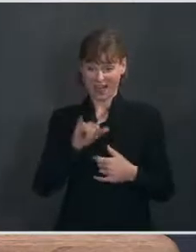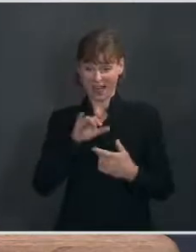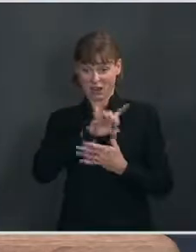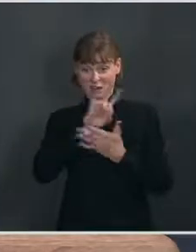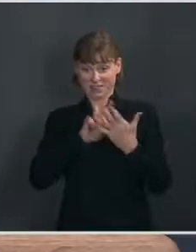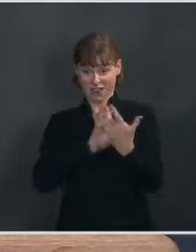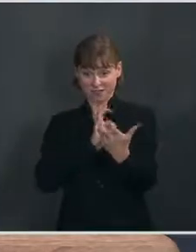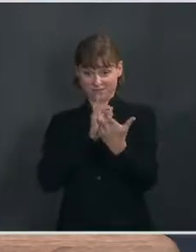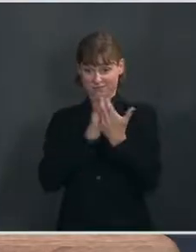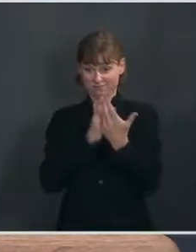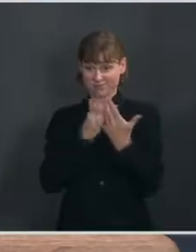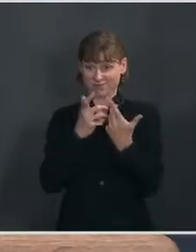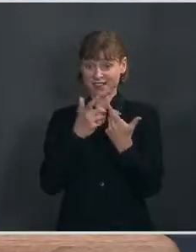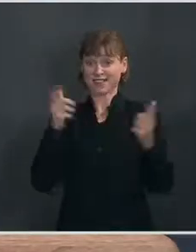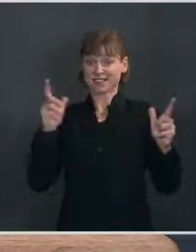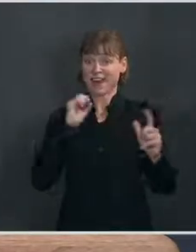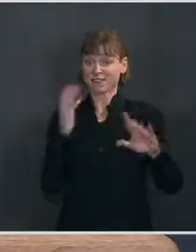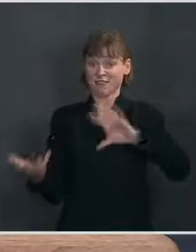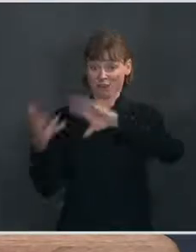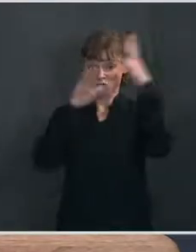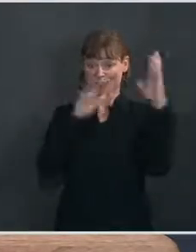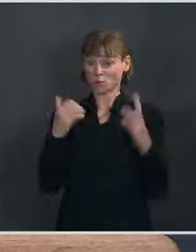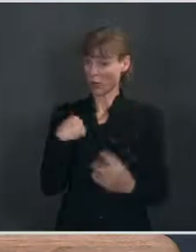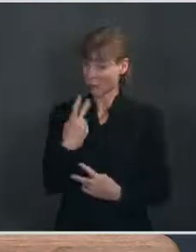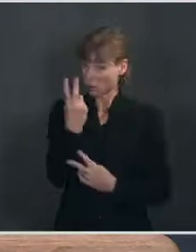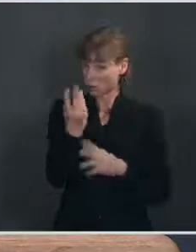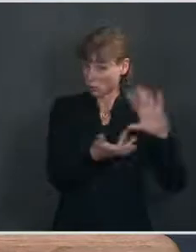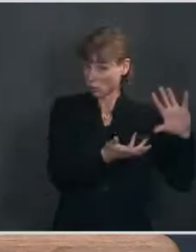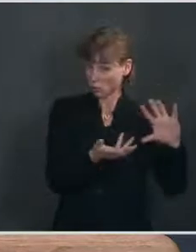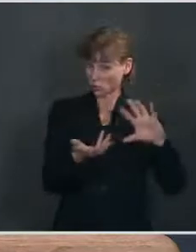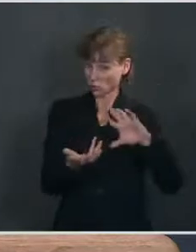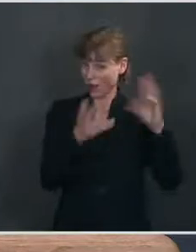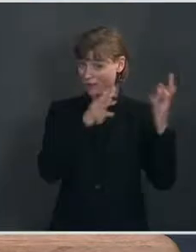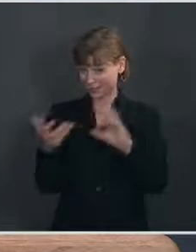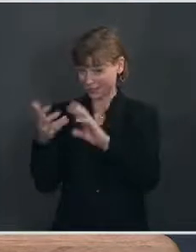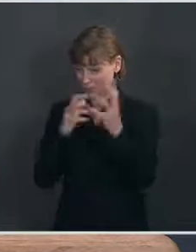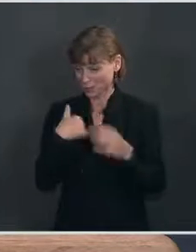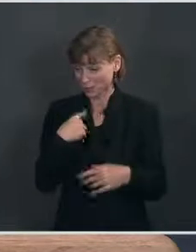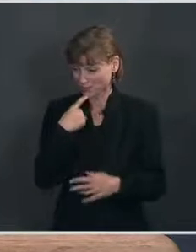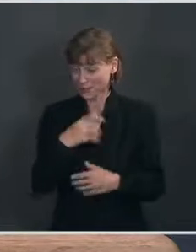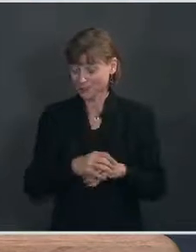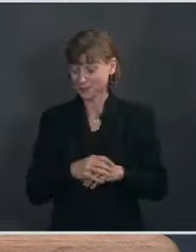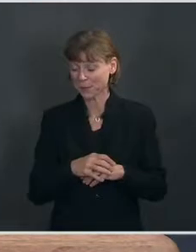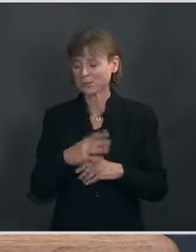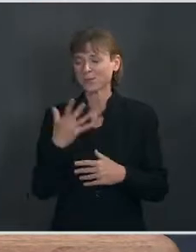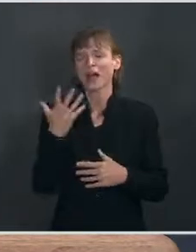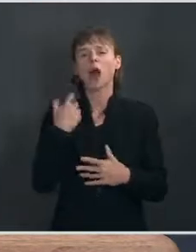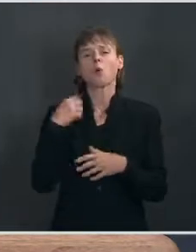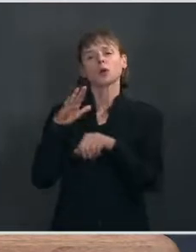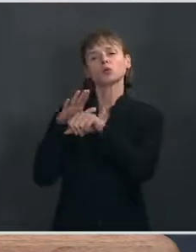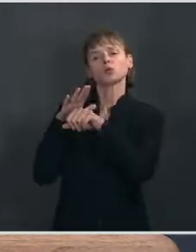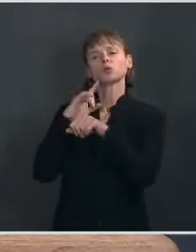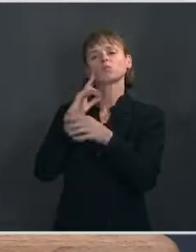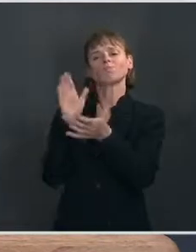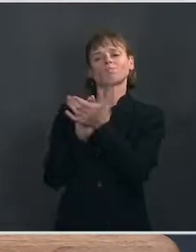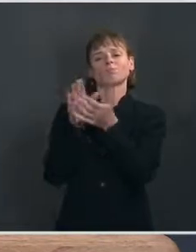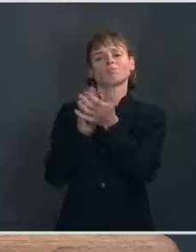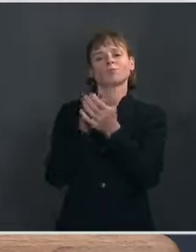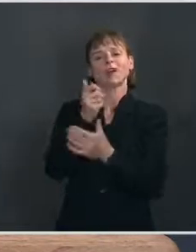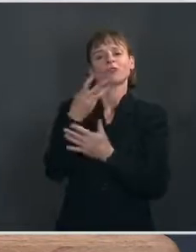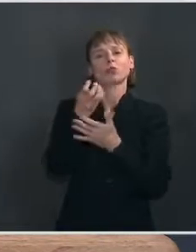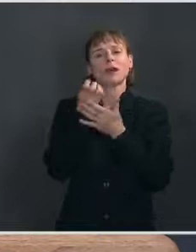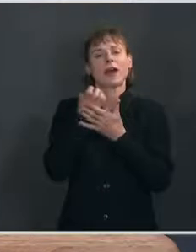dual crises, as we've said. And I wanted to just call out a couple of economists and some economic data